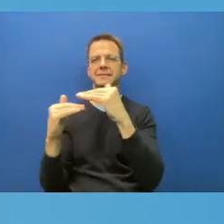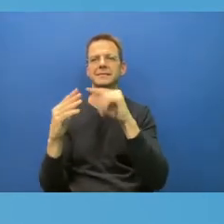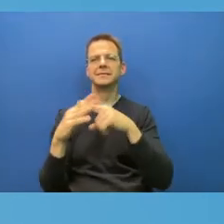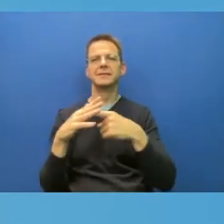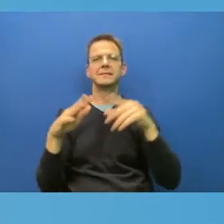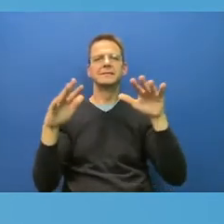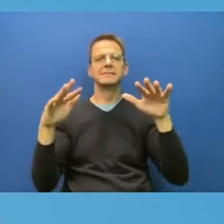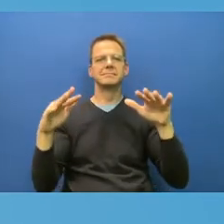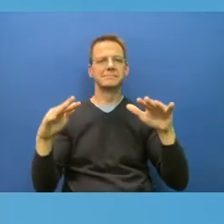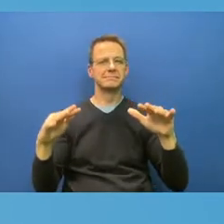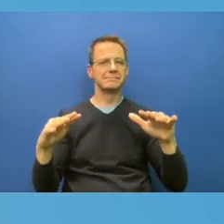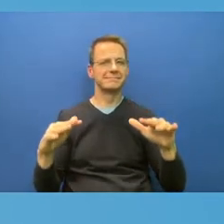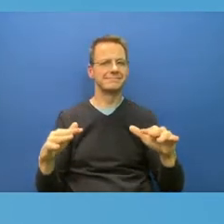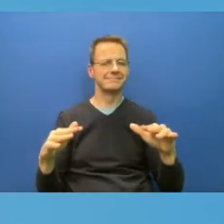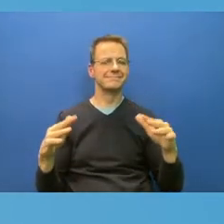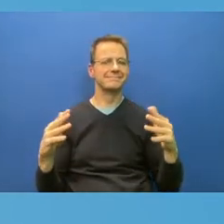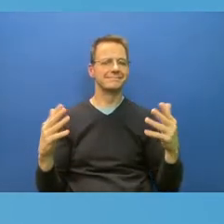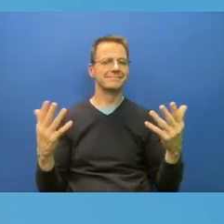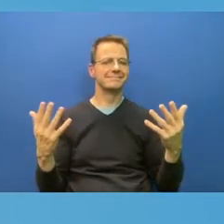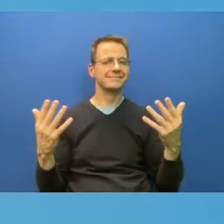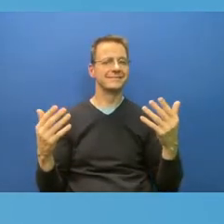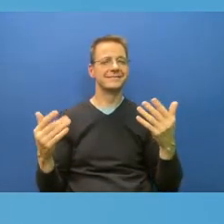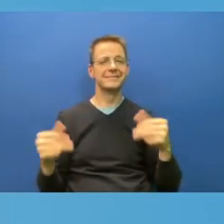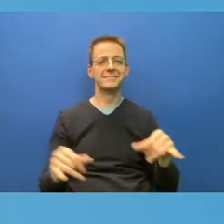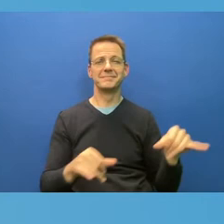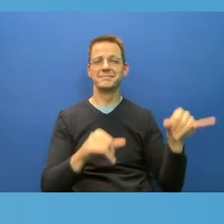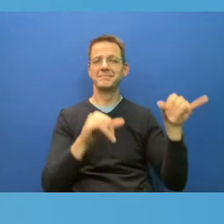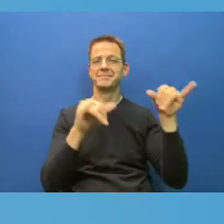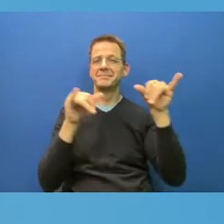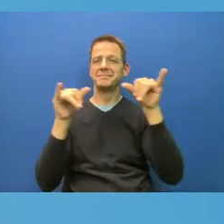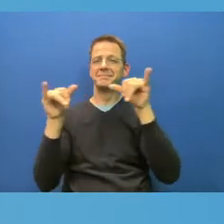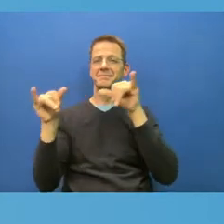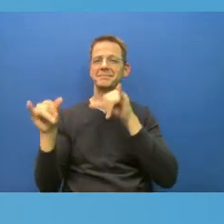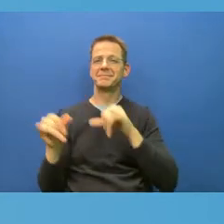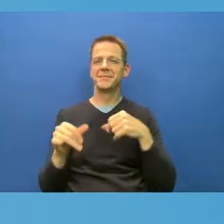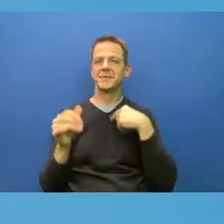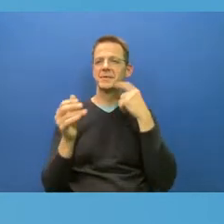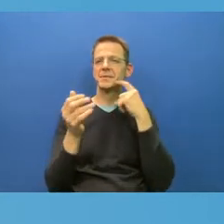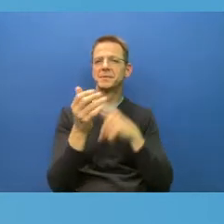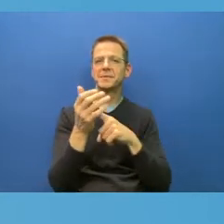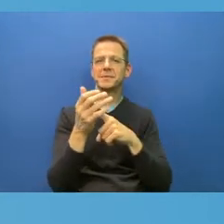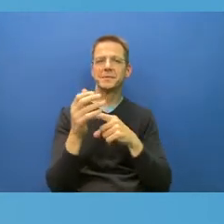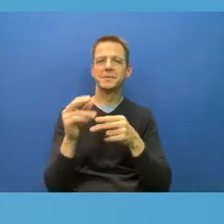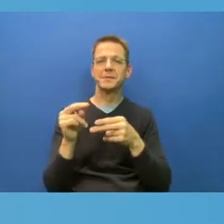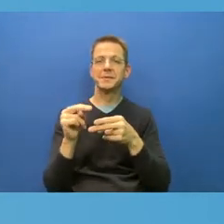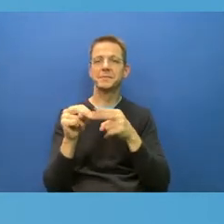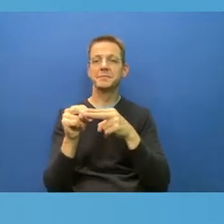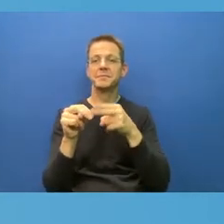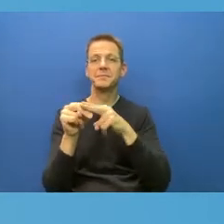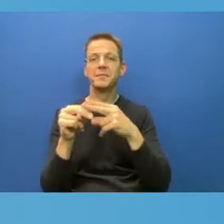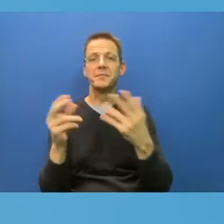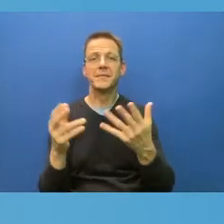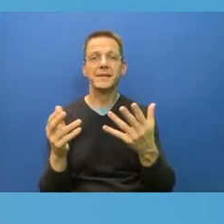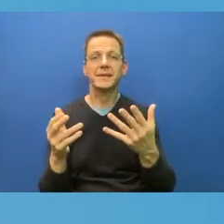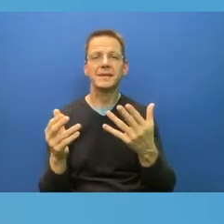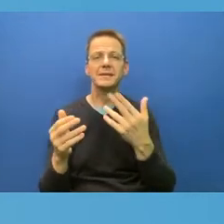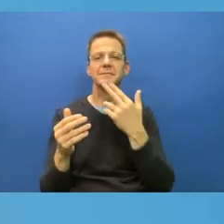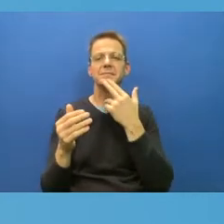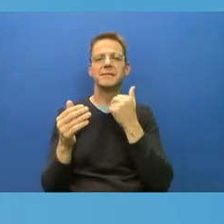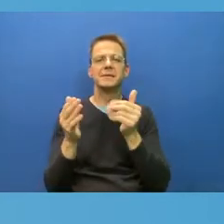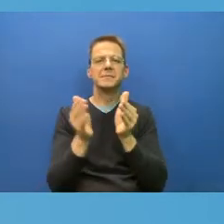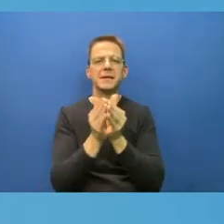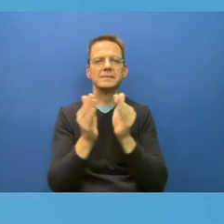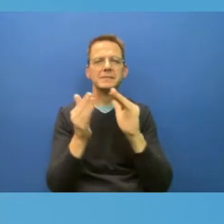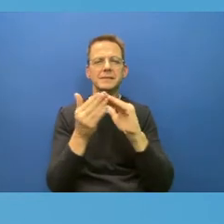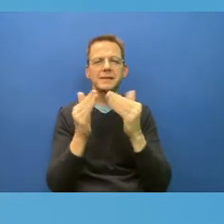climbing are actually little places. It's not Toronto, and it's not Peel region, and it's not Ottawa. It's not the big population aggregates.